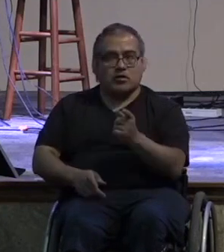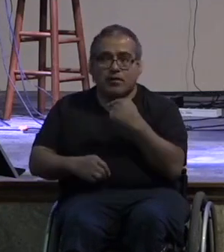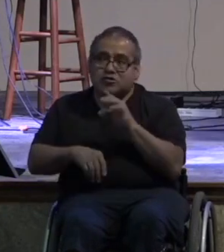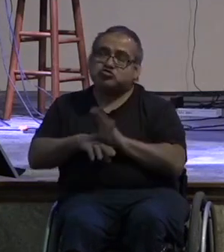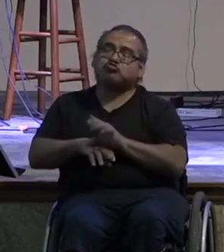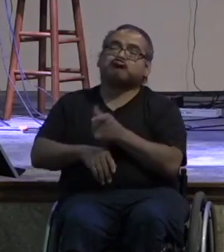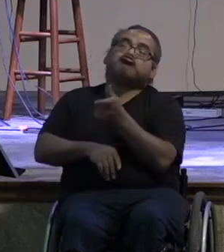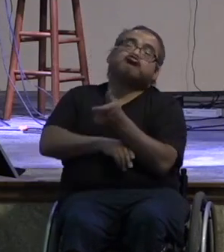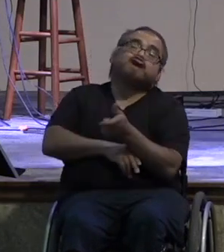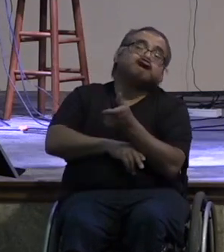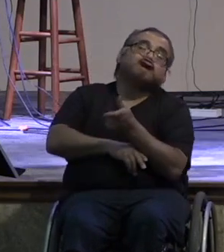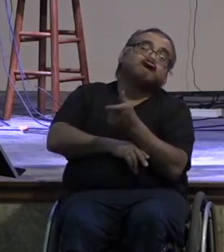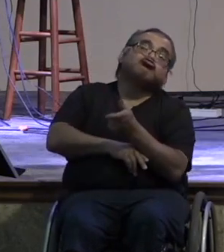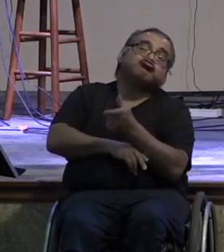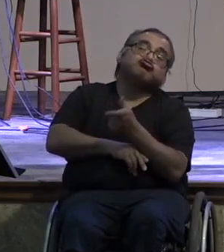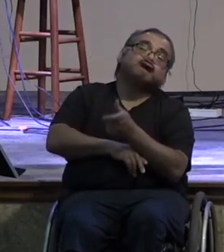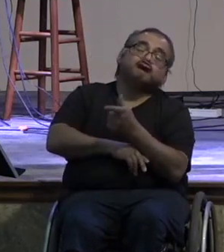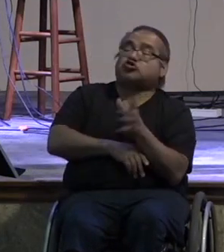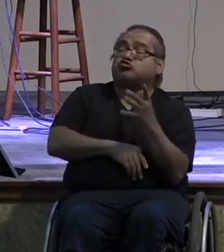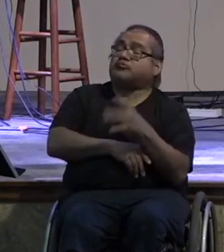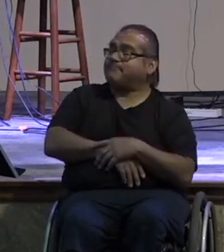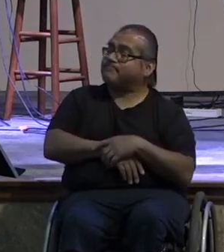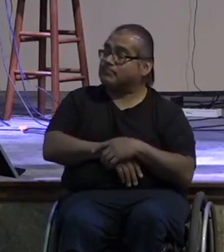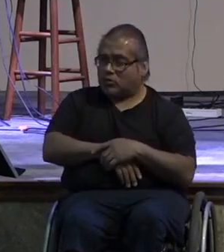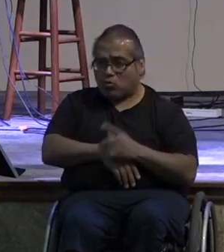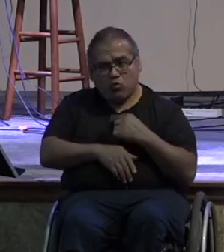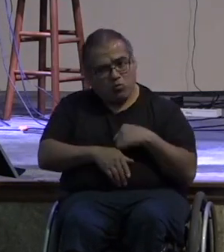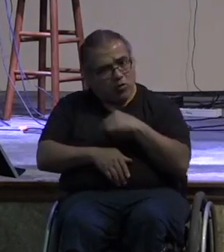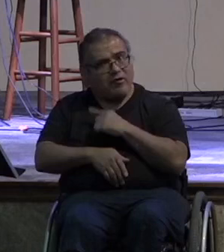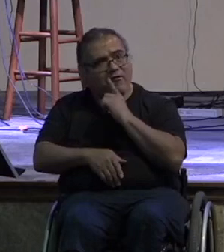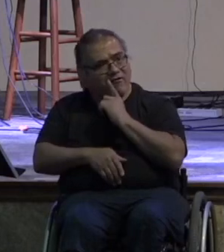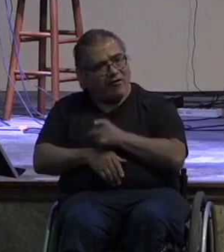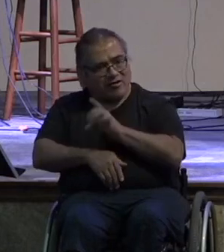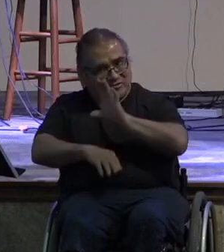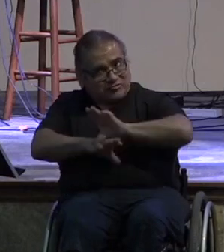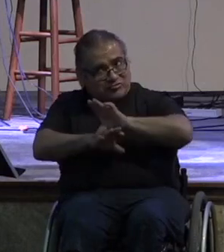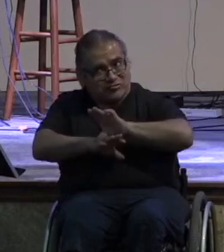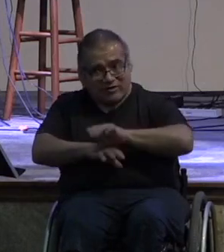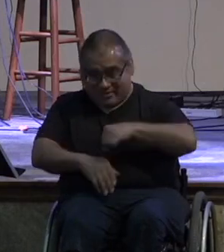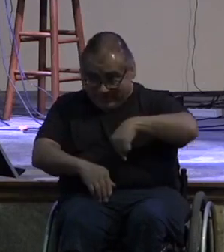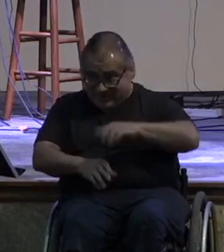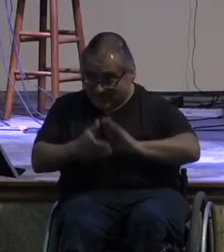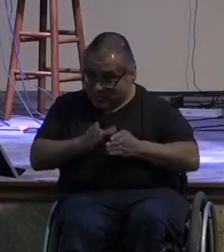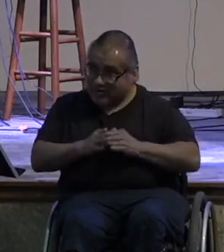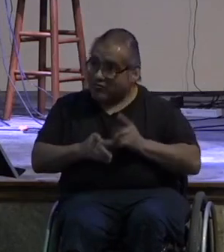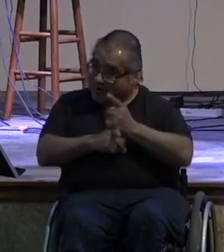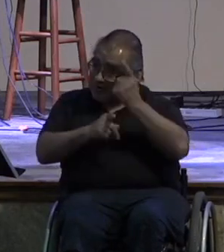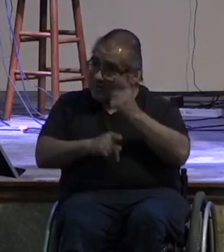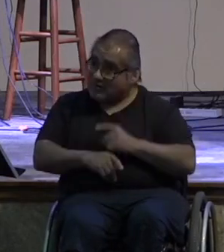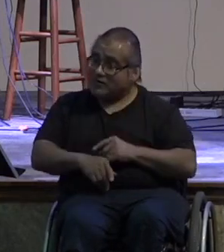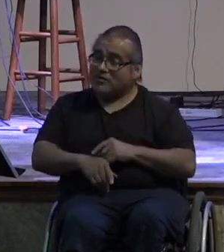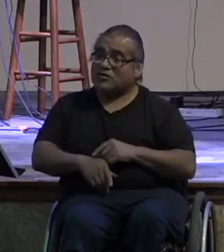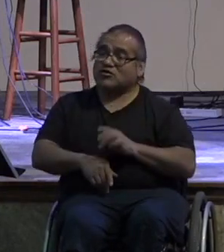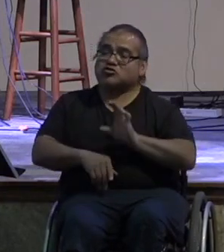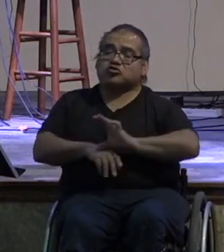to consume church either we are church we are this community right so the church is us